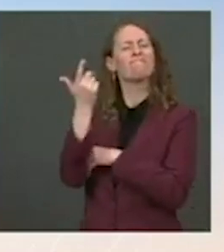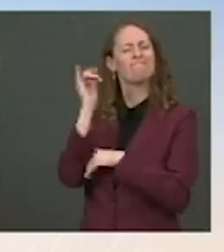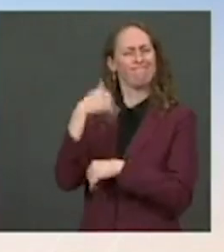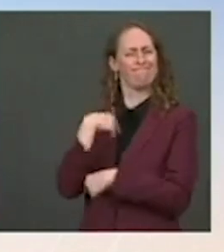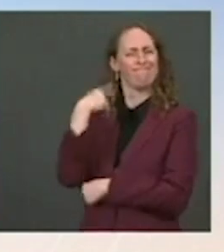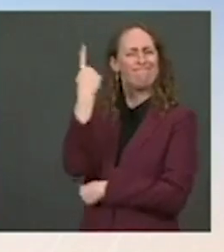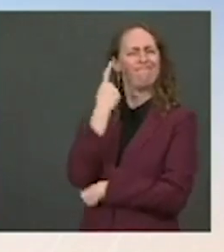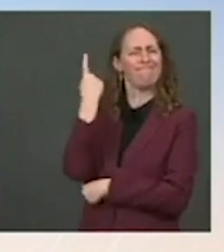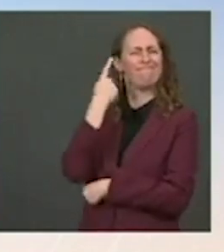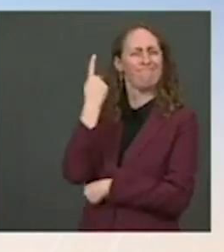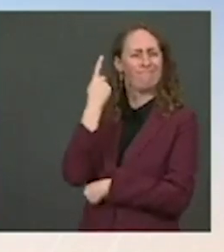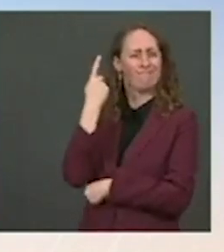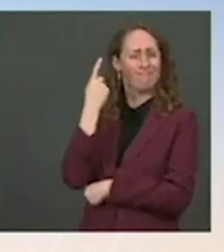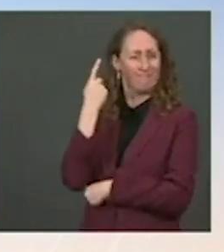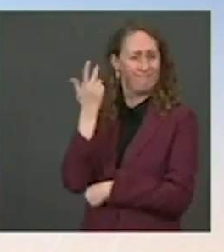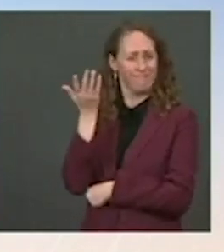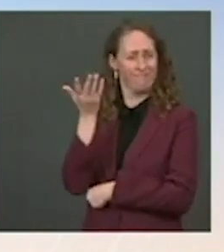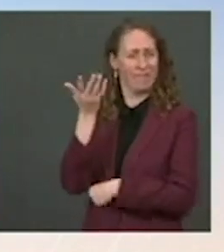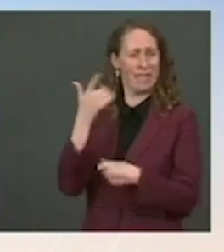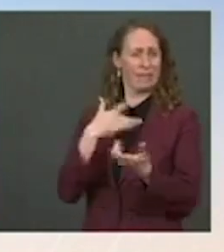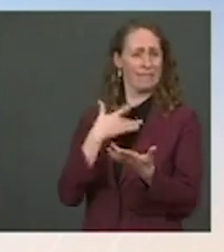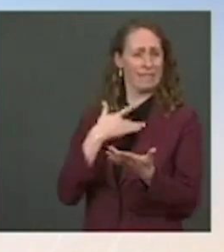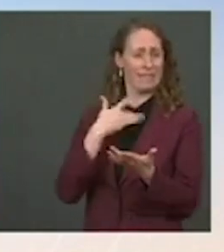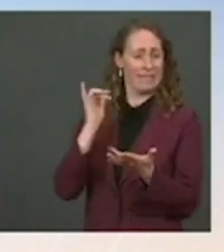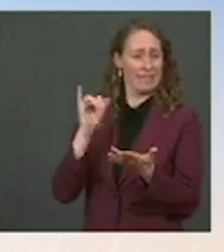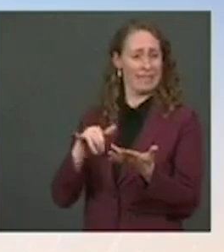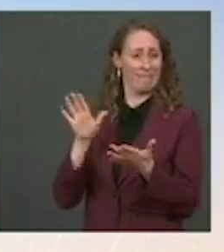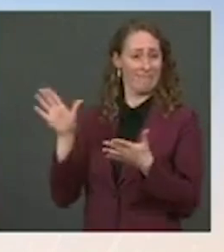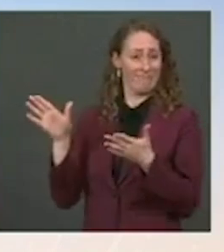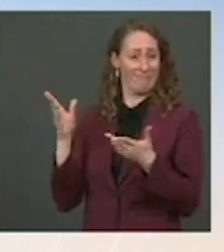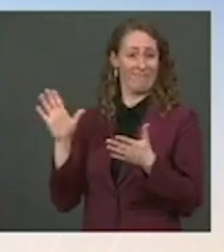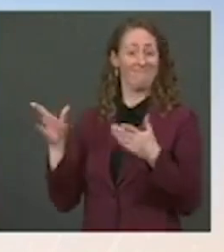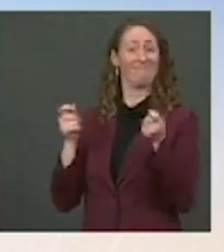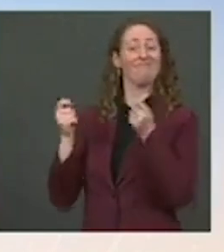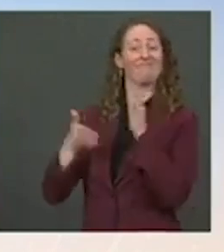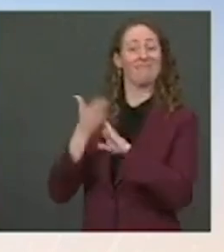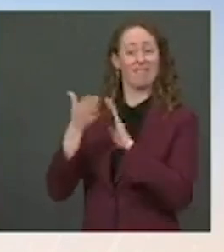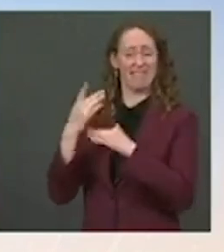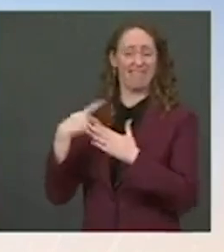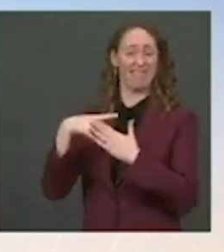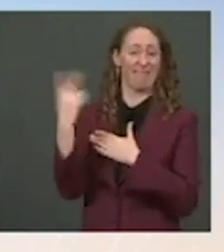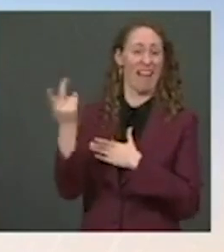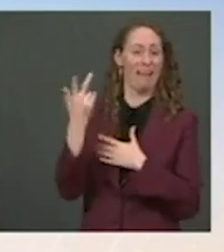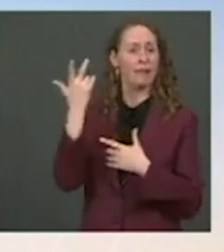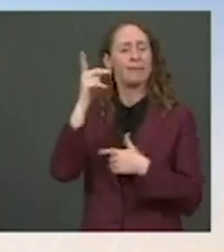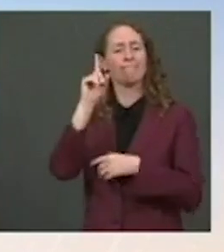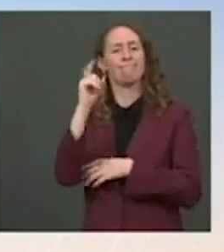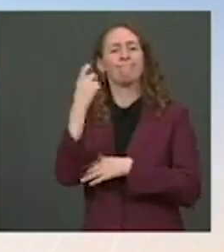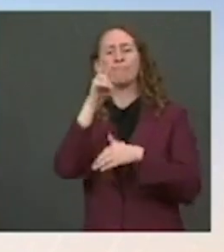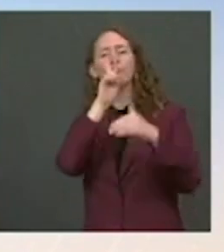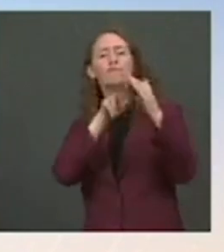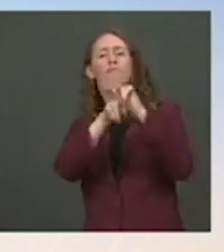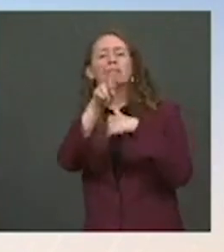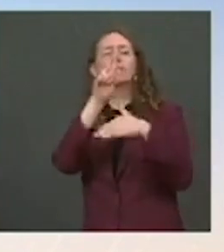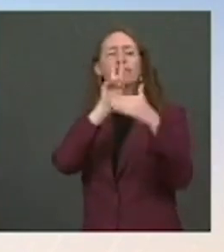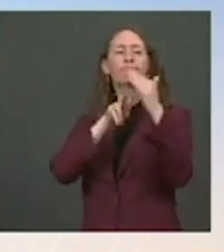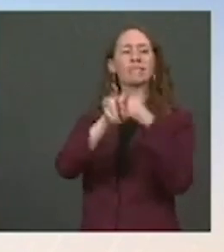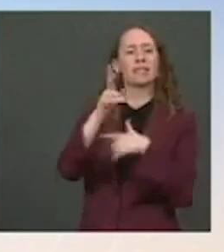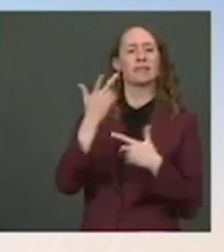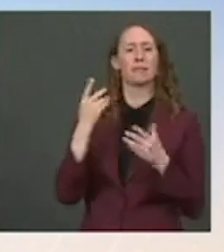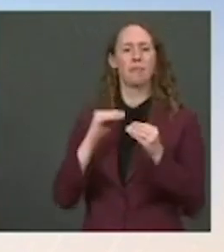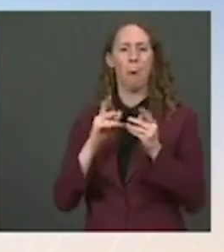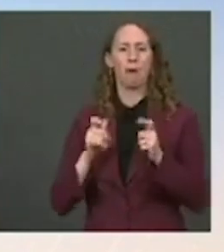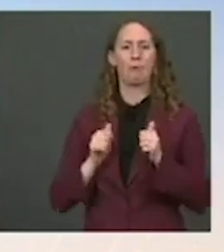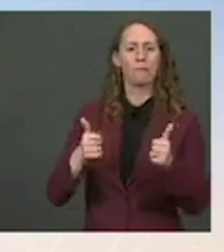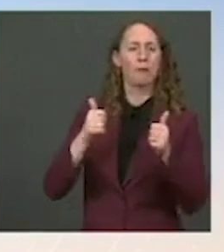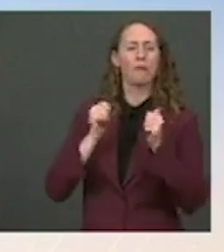of the fact that his administration has failed to kind of anticipate and is much more reactive to these kinds of things, rather than getting ahead of them